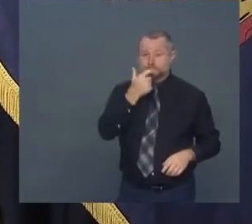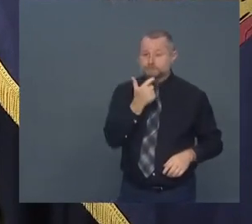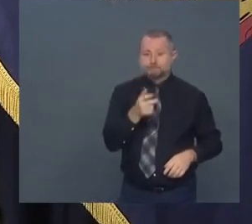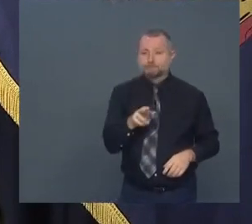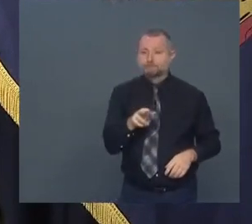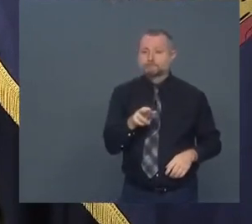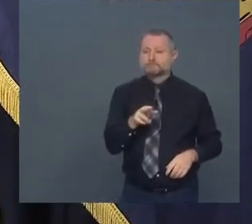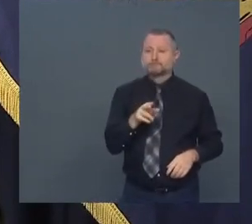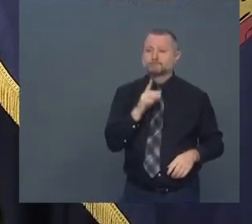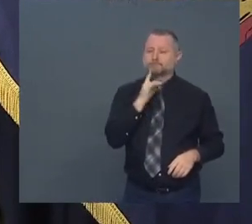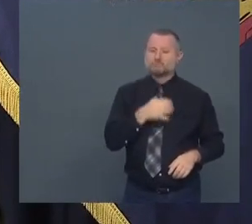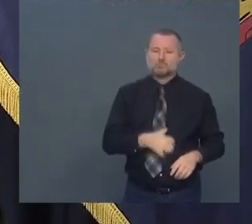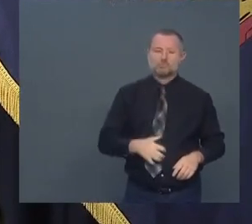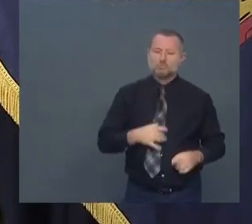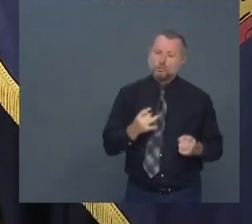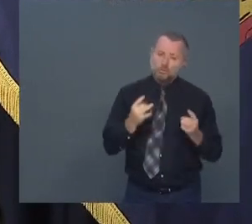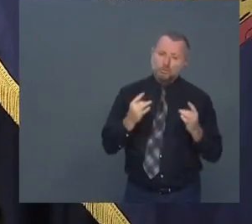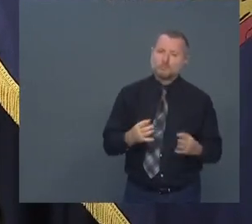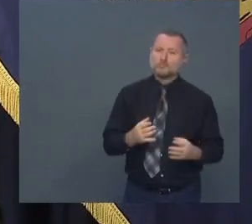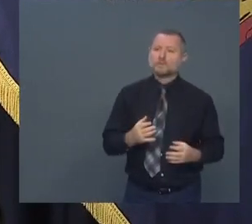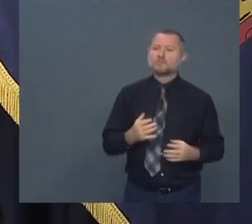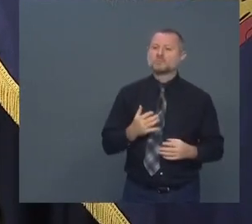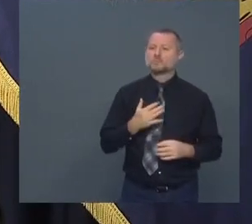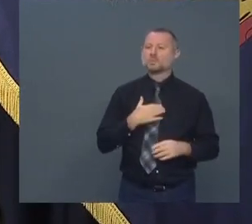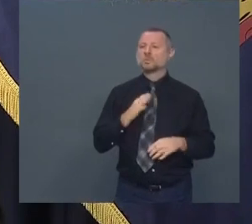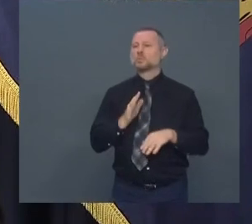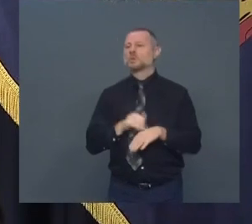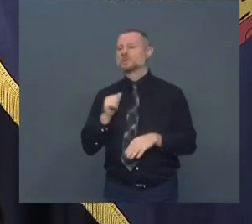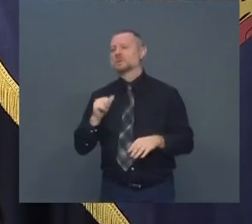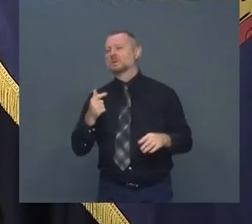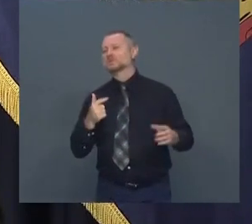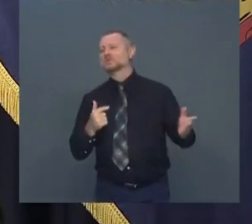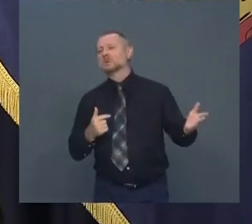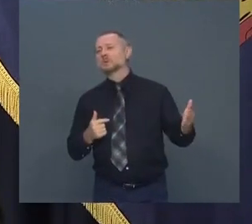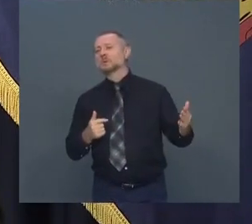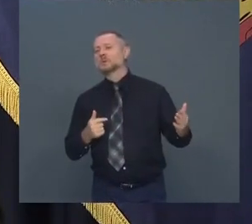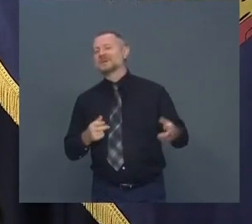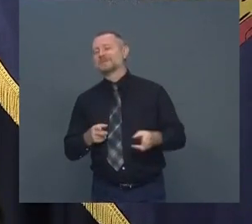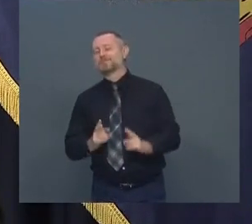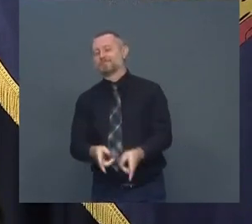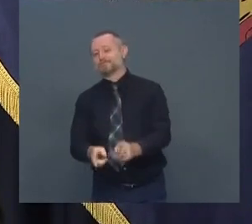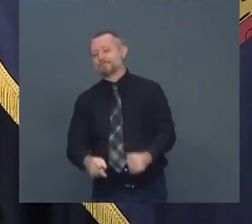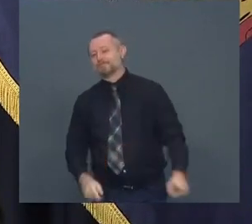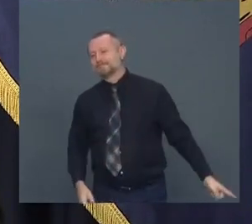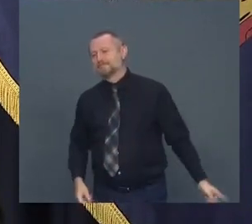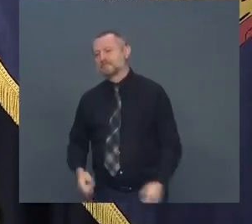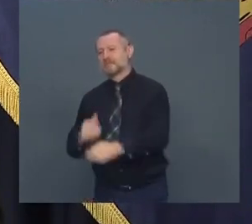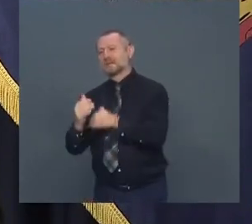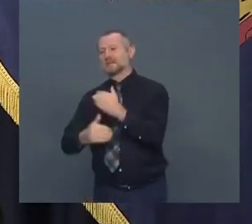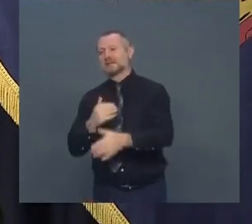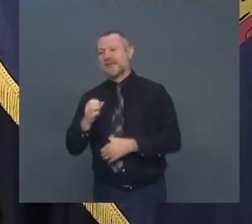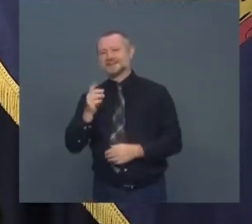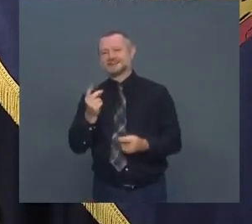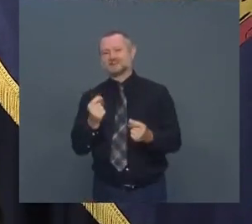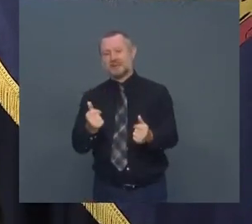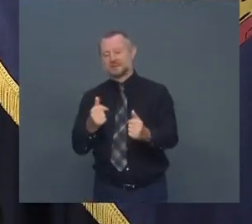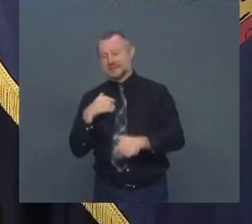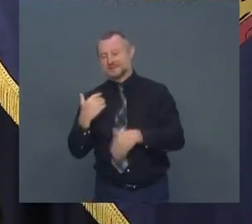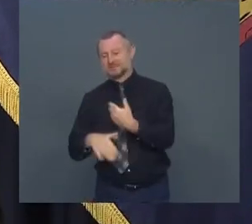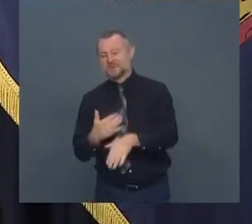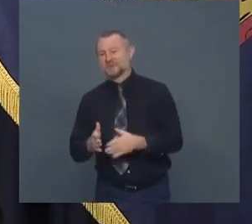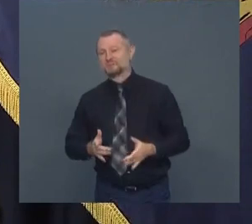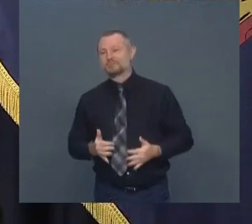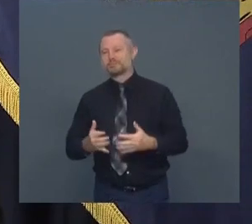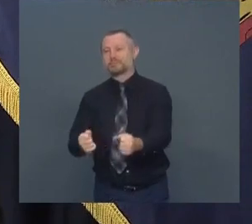I called on the Attorney General to expedite her actions in compliance